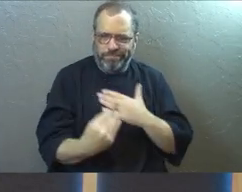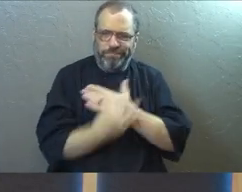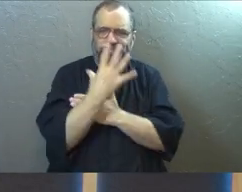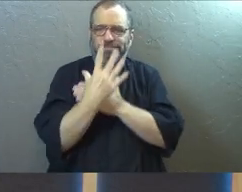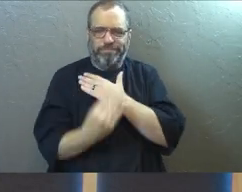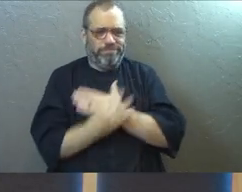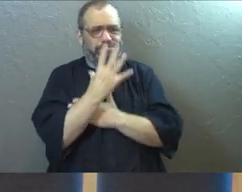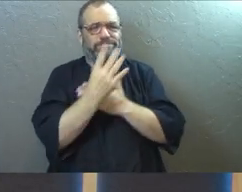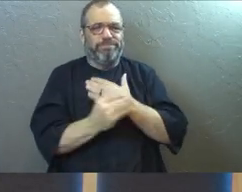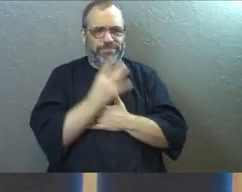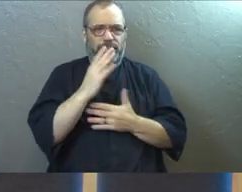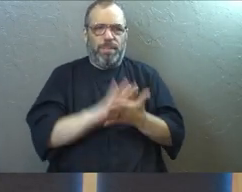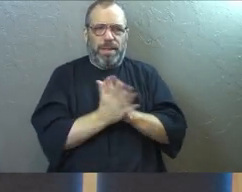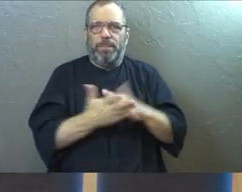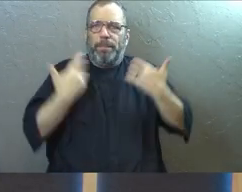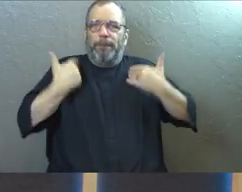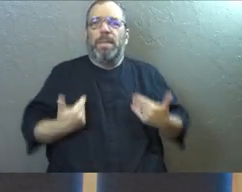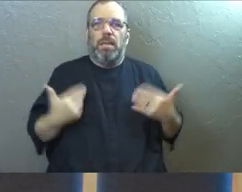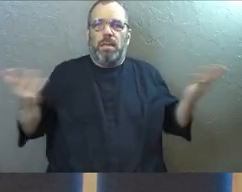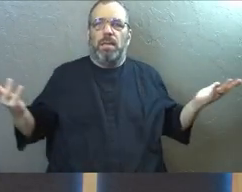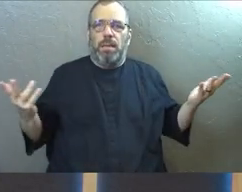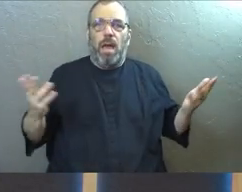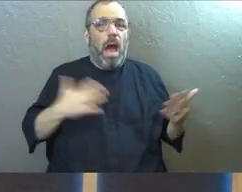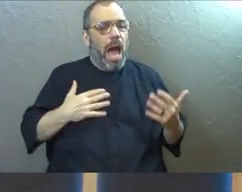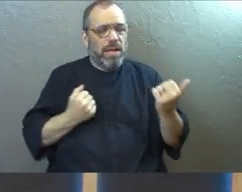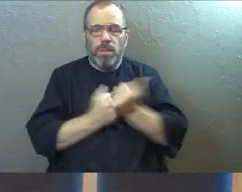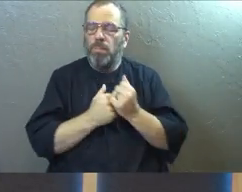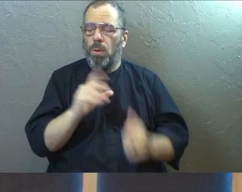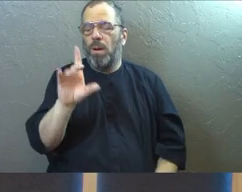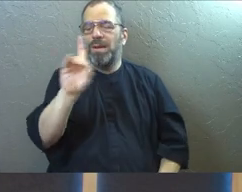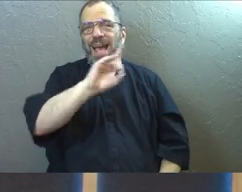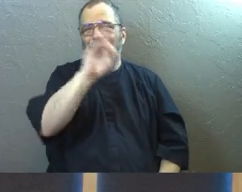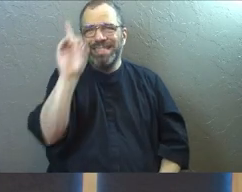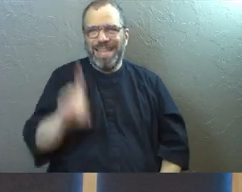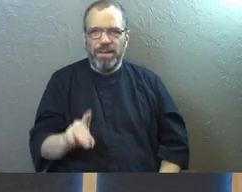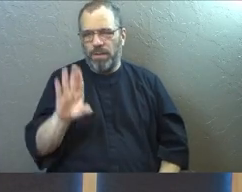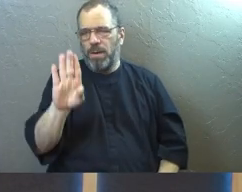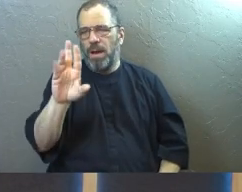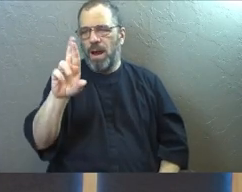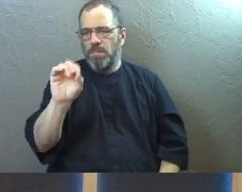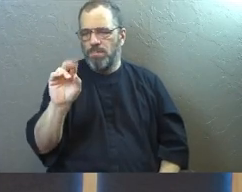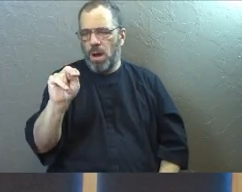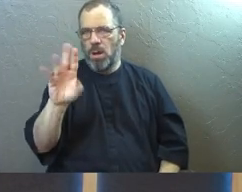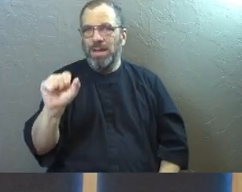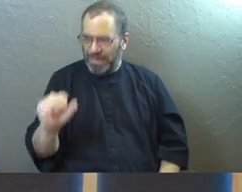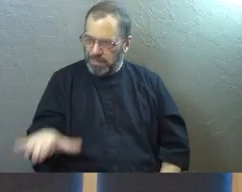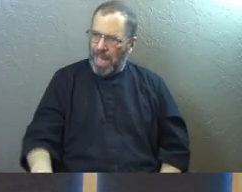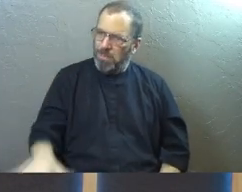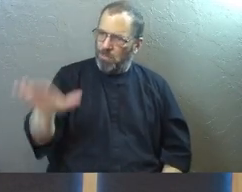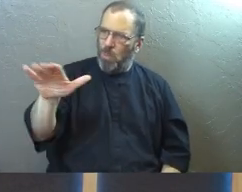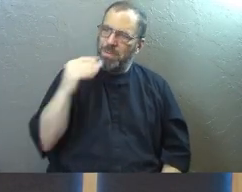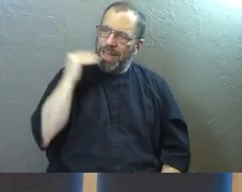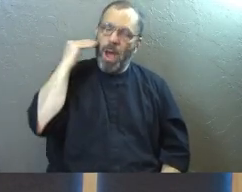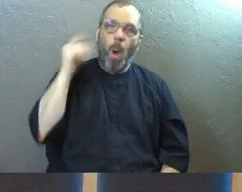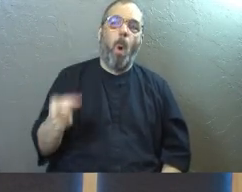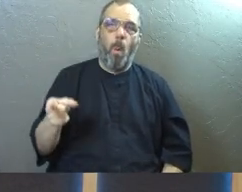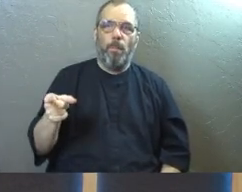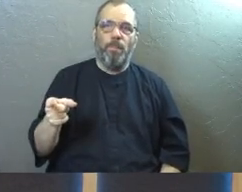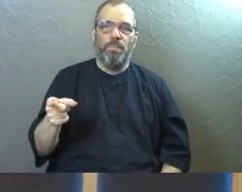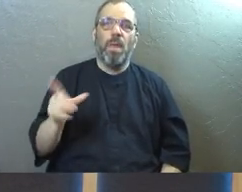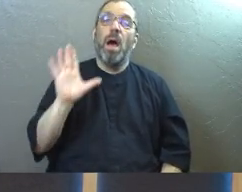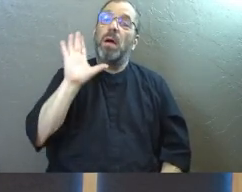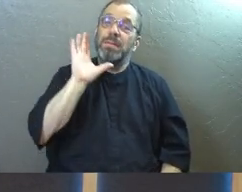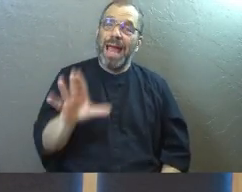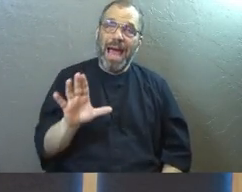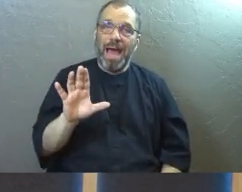form who I am. I'm a Denver Broncos fan because I was just born and raised in that house. So what